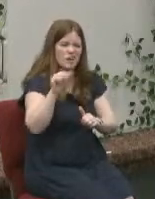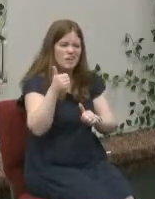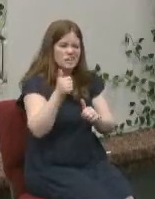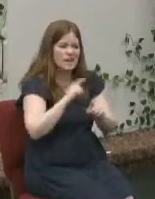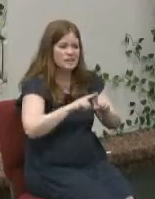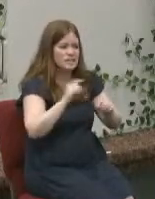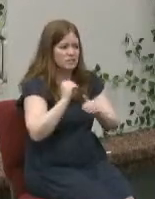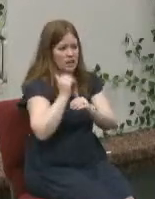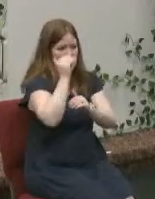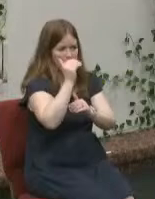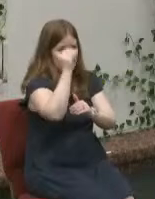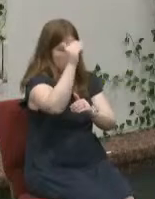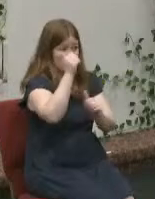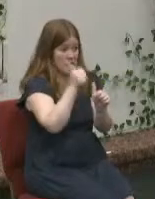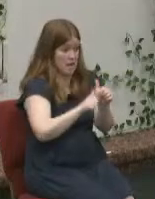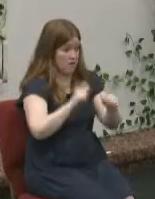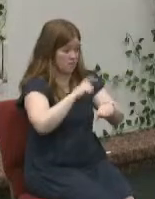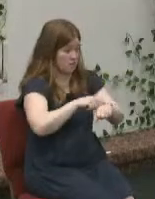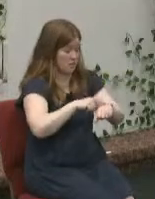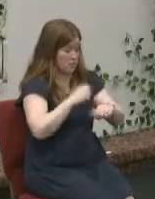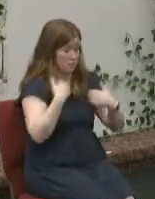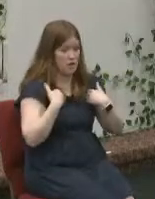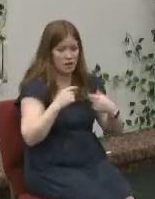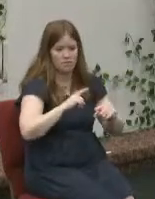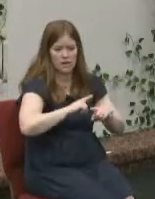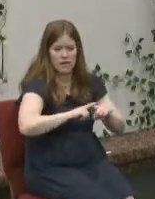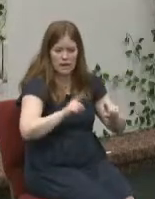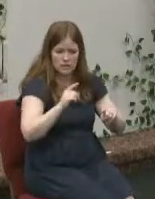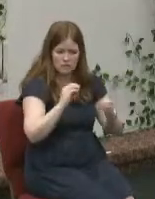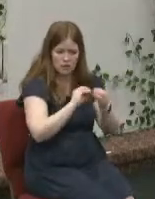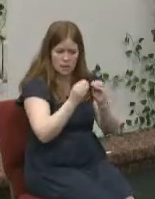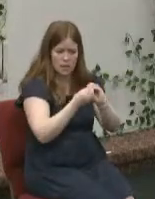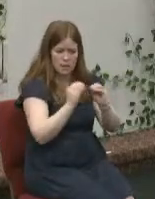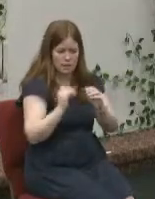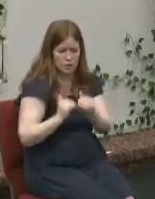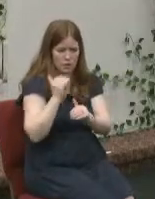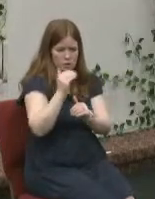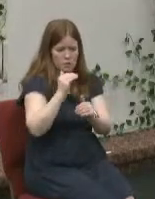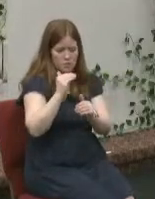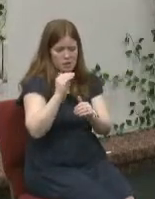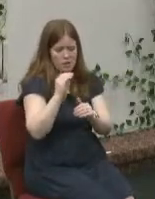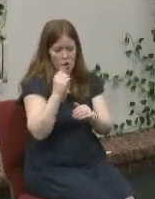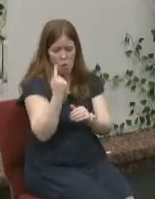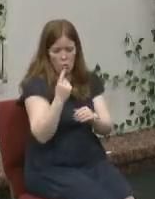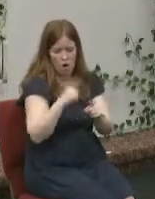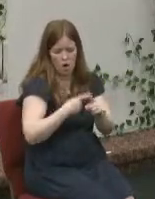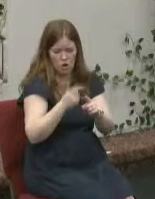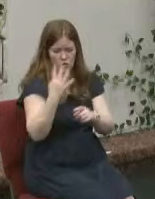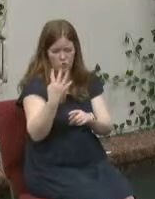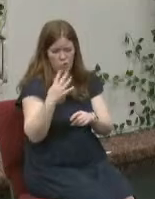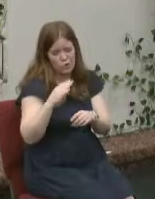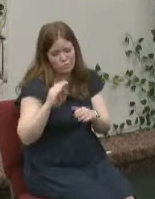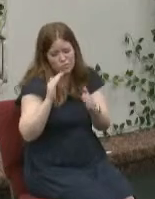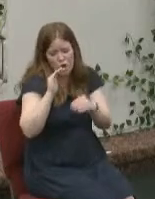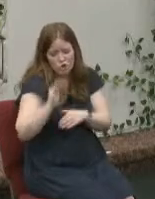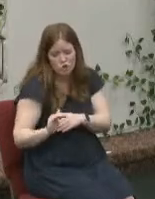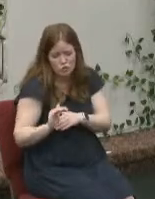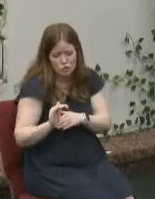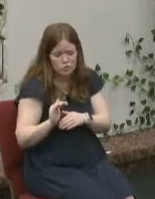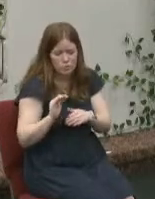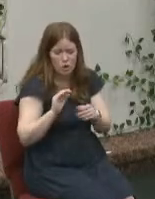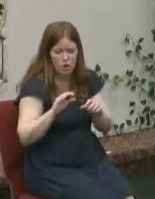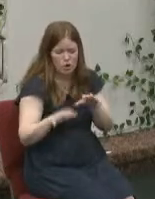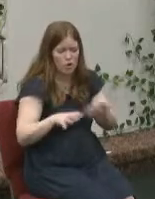up a number the level goes stronger and stronger levels one through four are pretty much all the same they are small daily